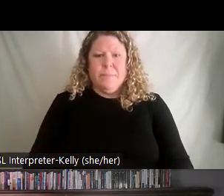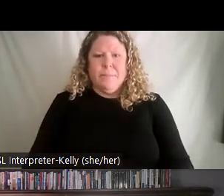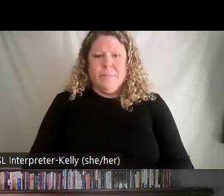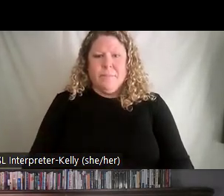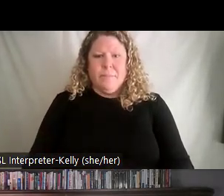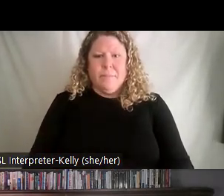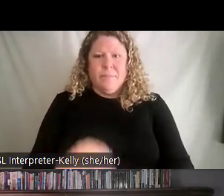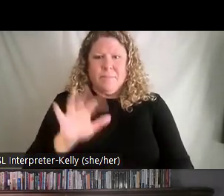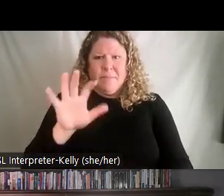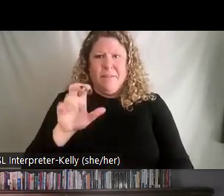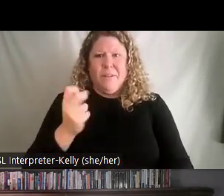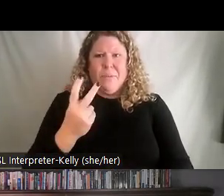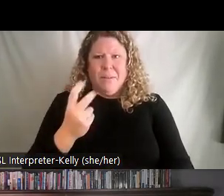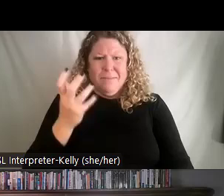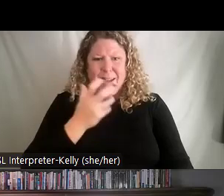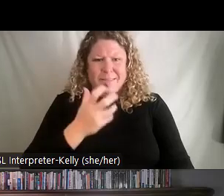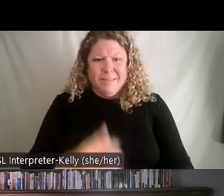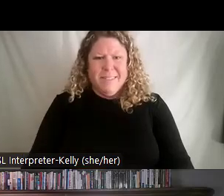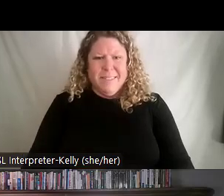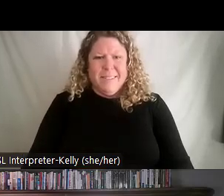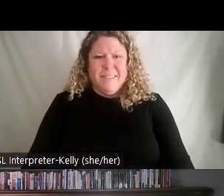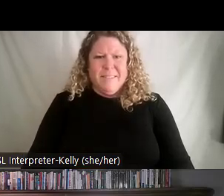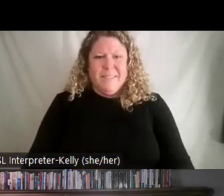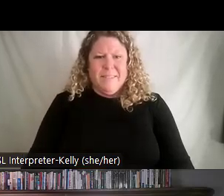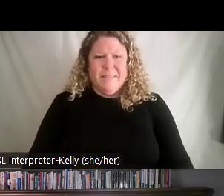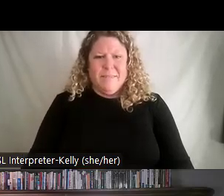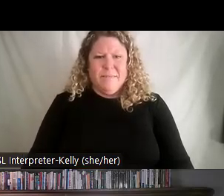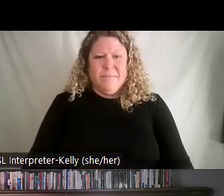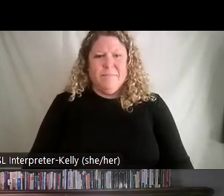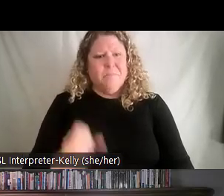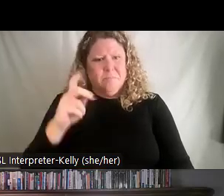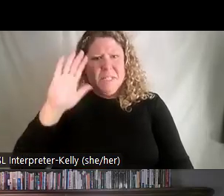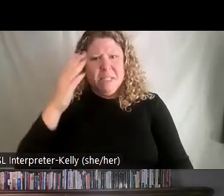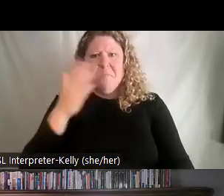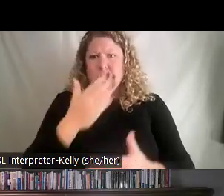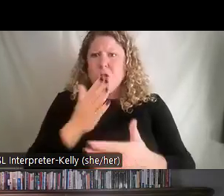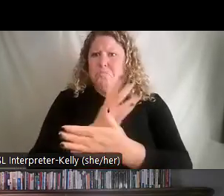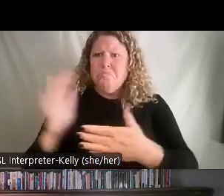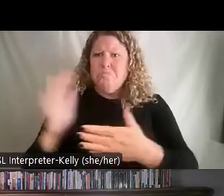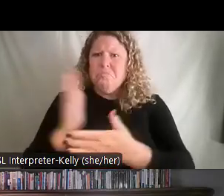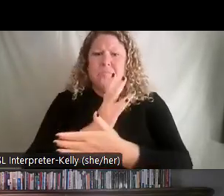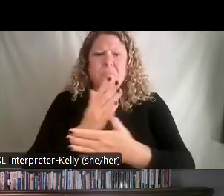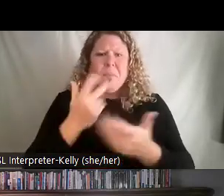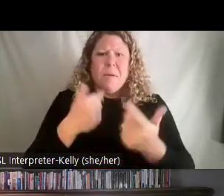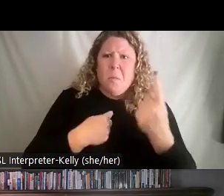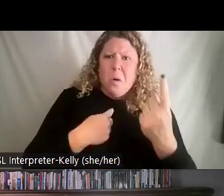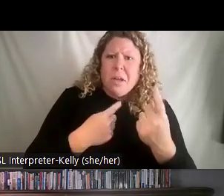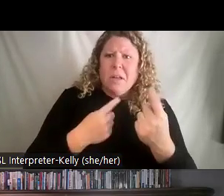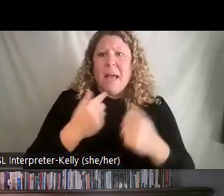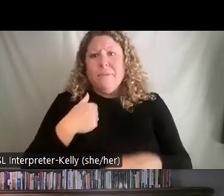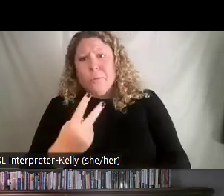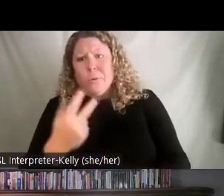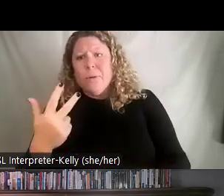512 is fantastic. We've got a good range. And it looks like you guys are breaking the mold. But